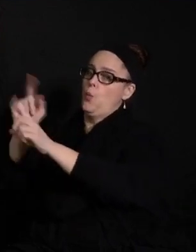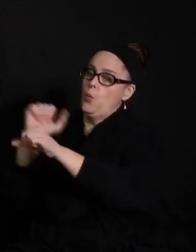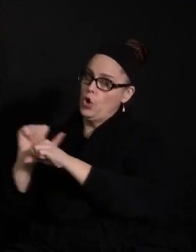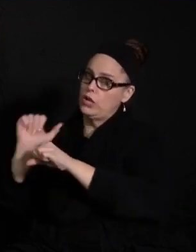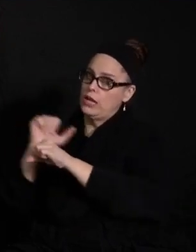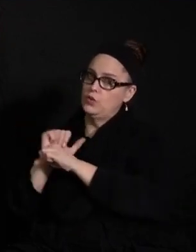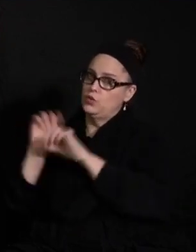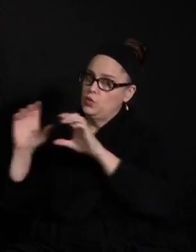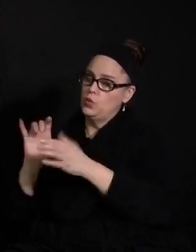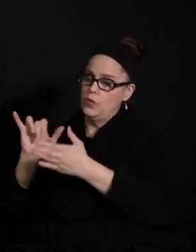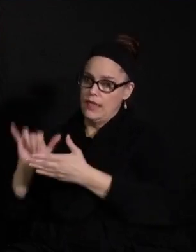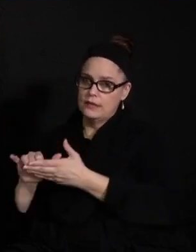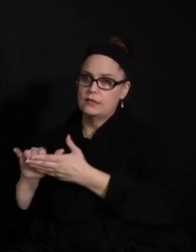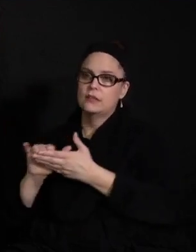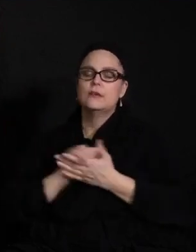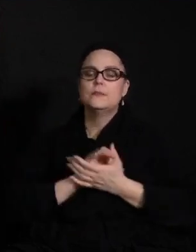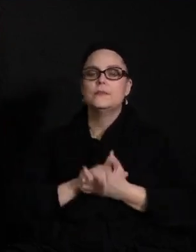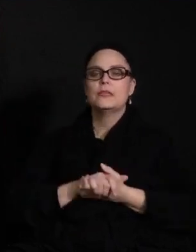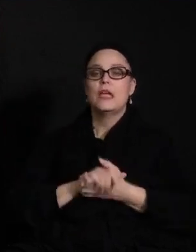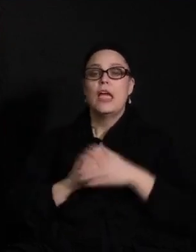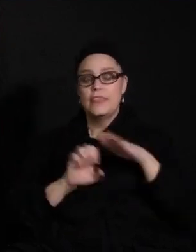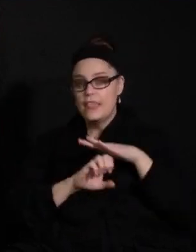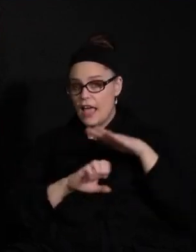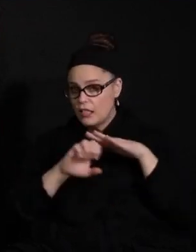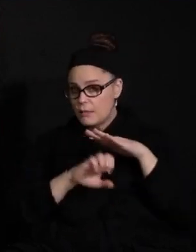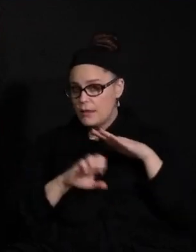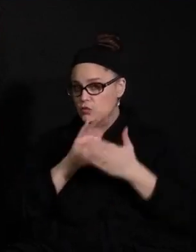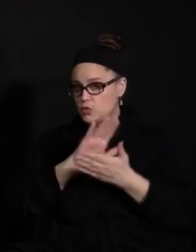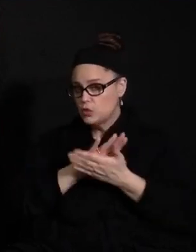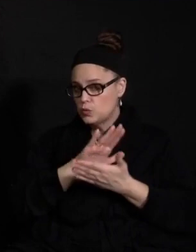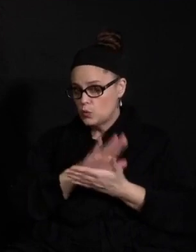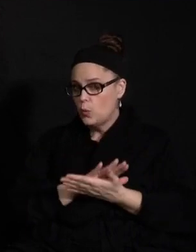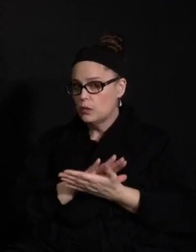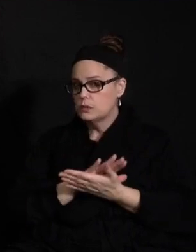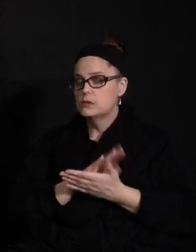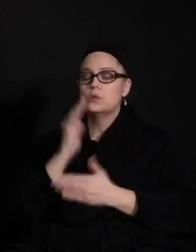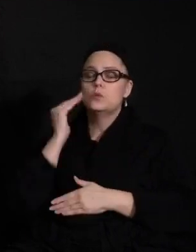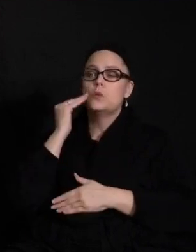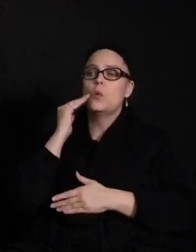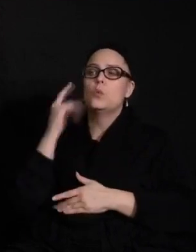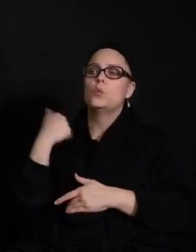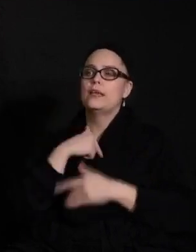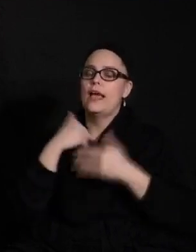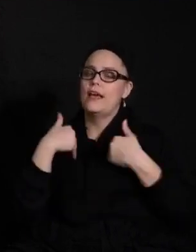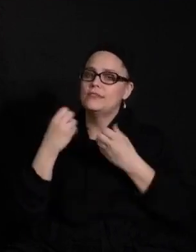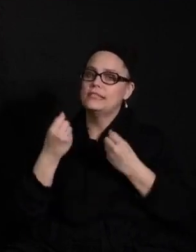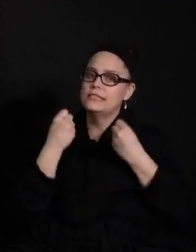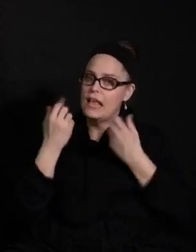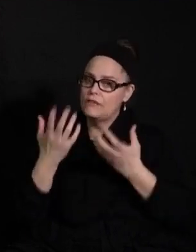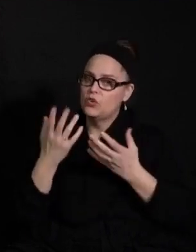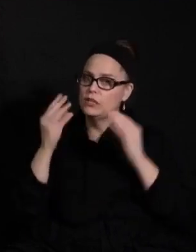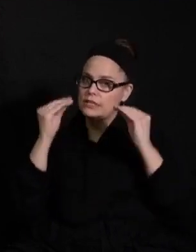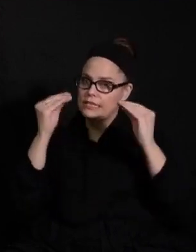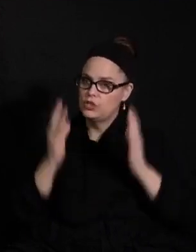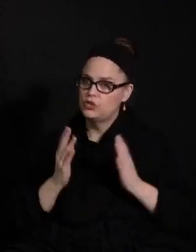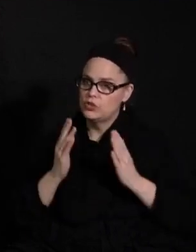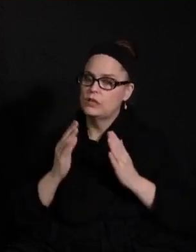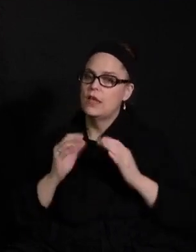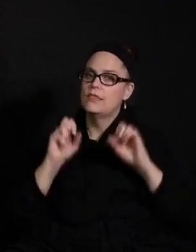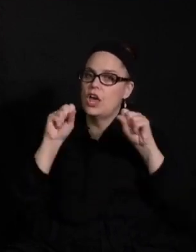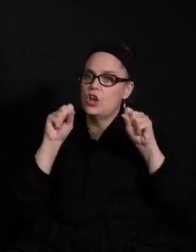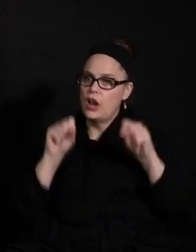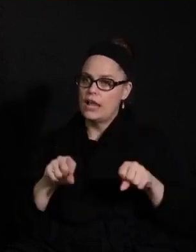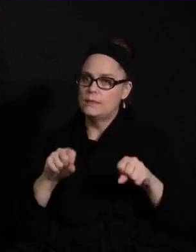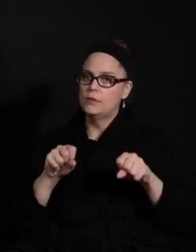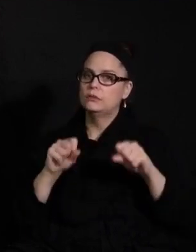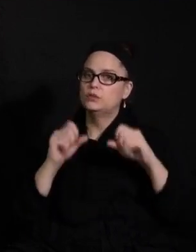of a difference there. In our elementary schools, you know, you know, we have several teachers that are able to teach in